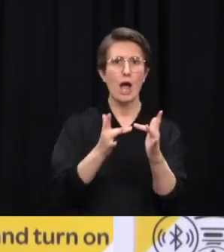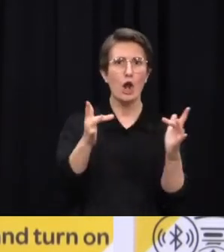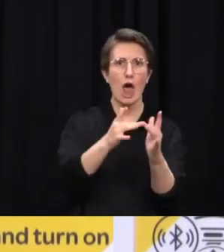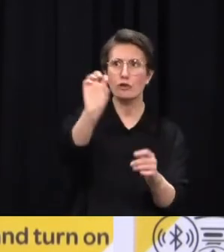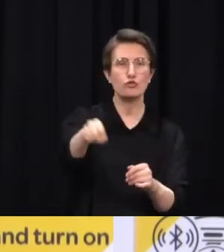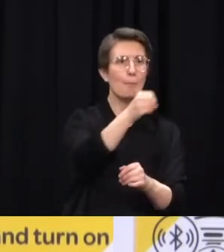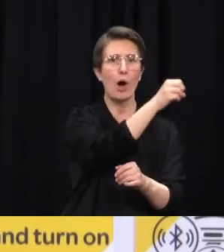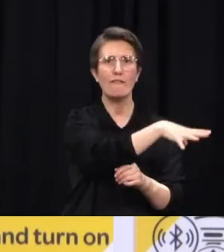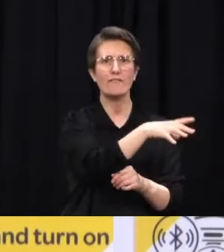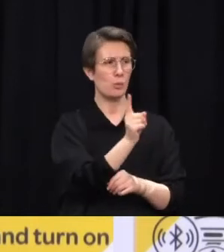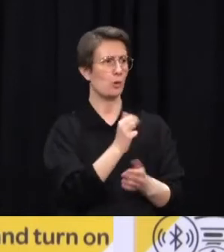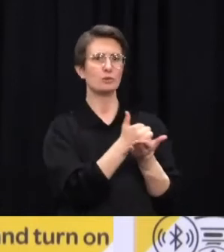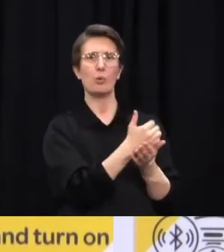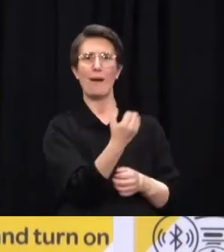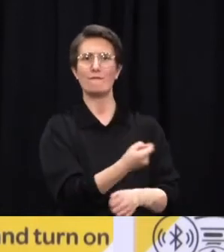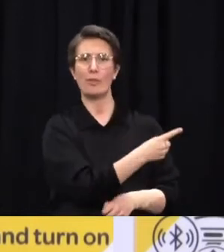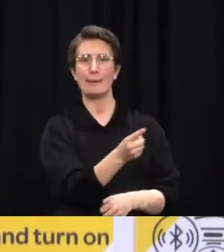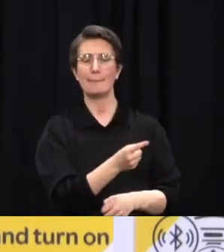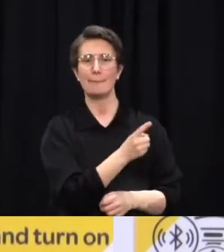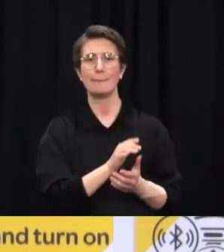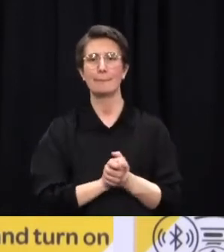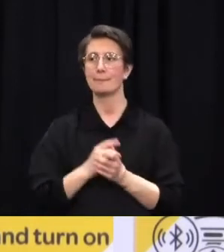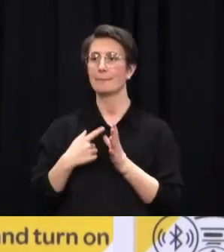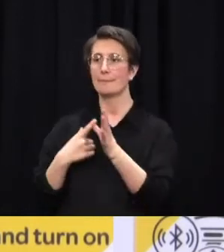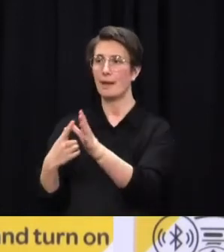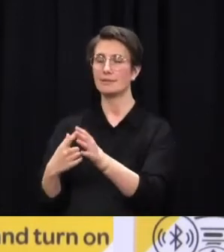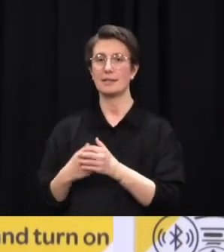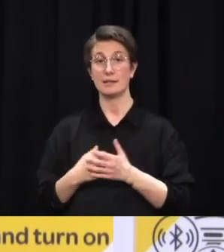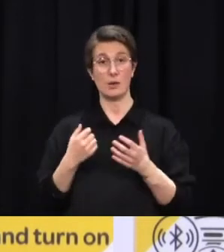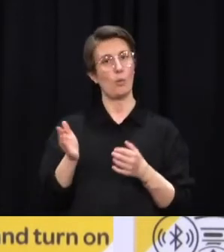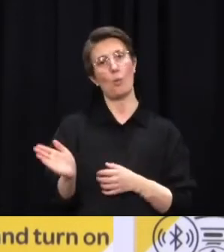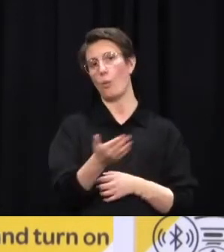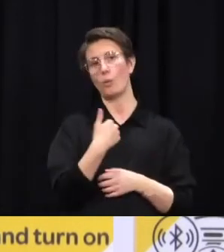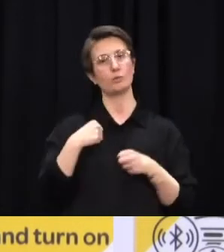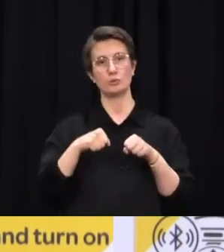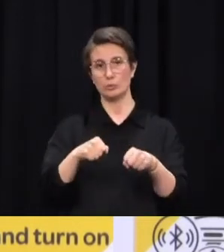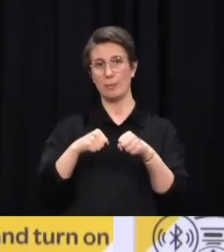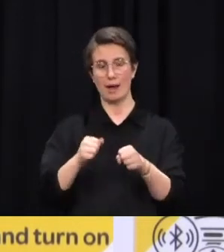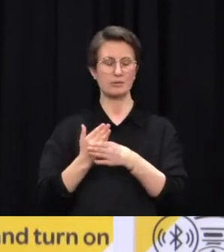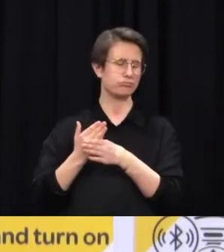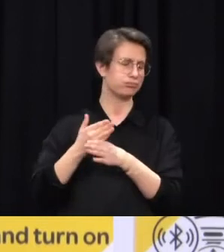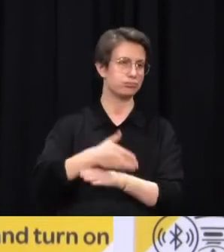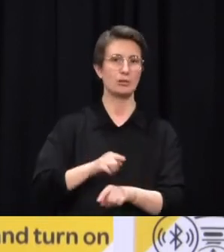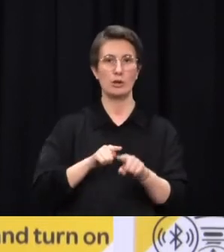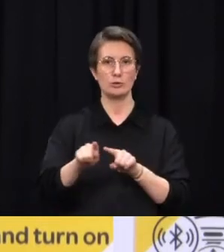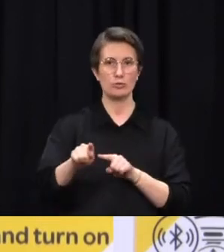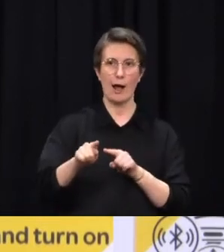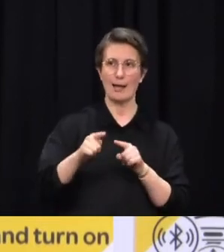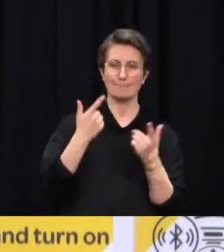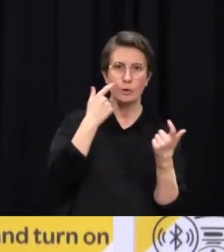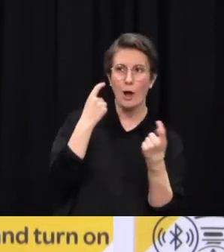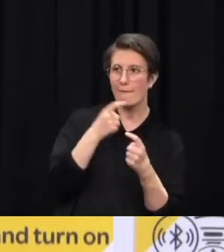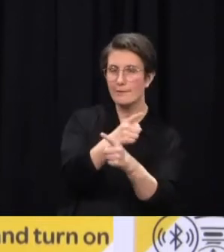Look, I know that the supermarkets are working really hard to support people to get groceries, for example, with home deliveries and so on.